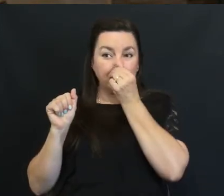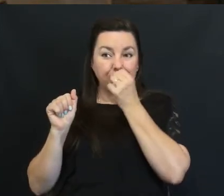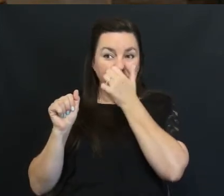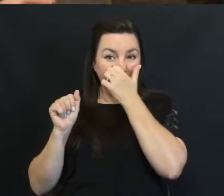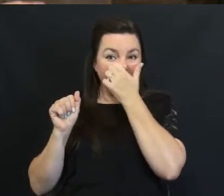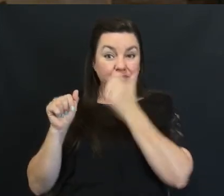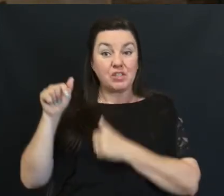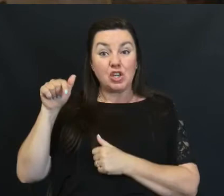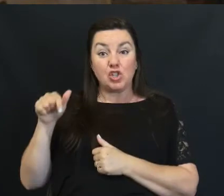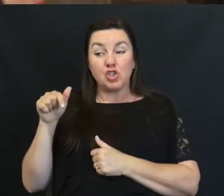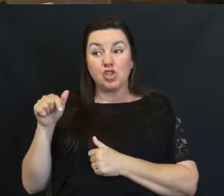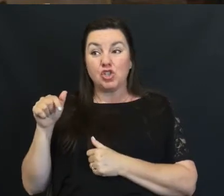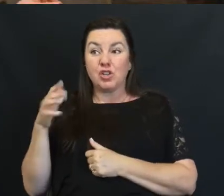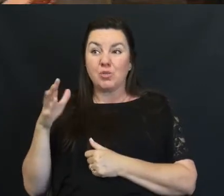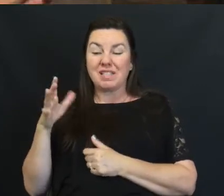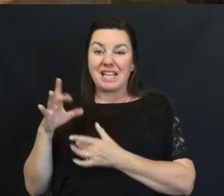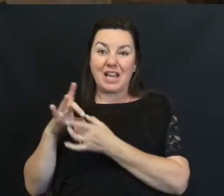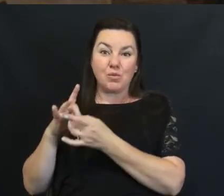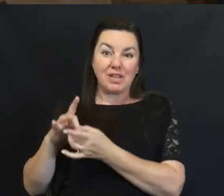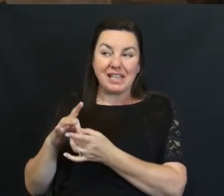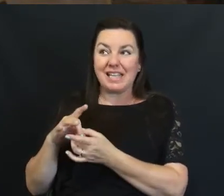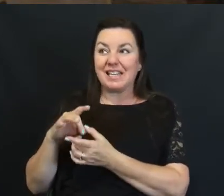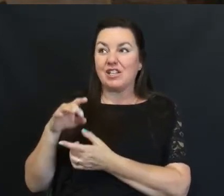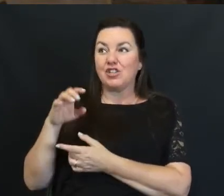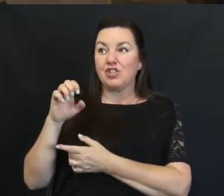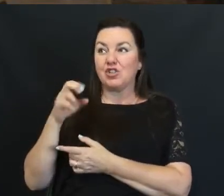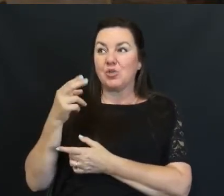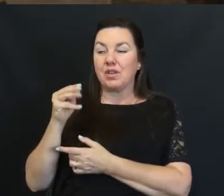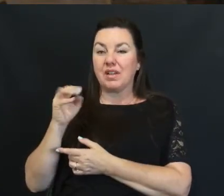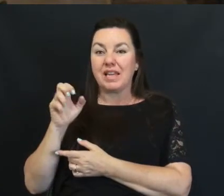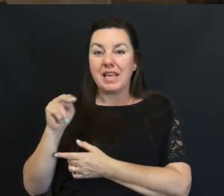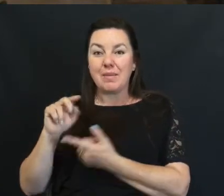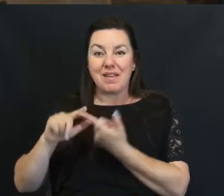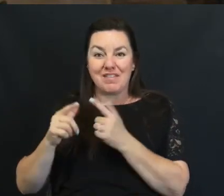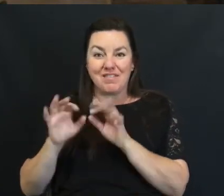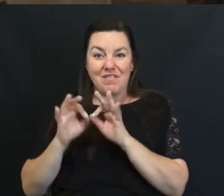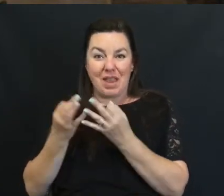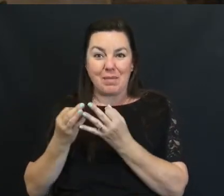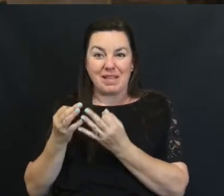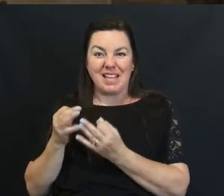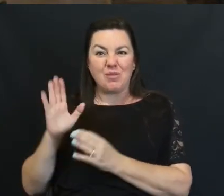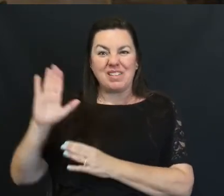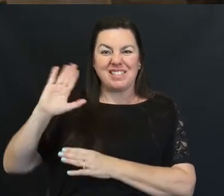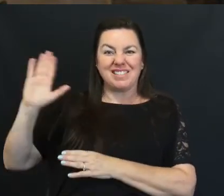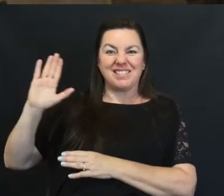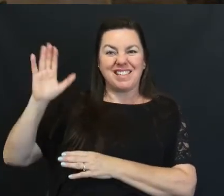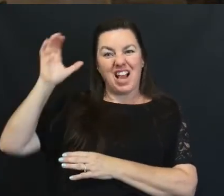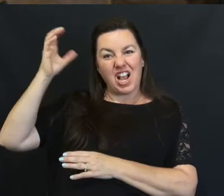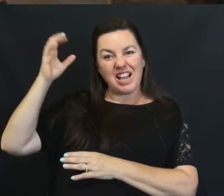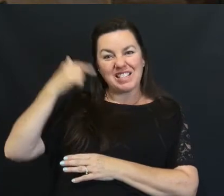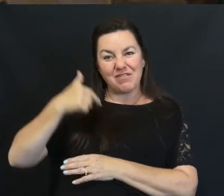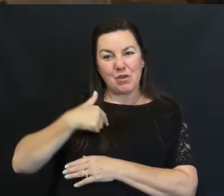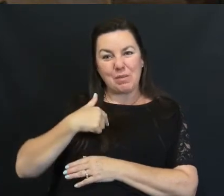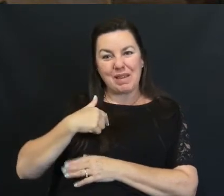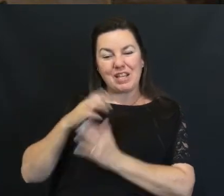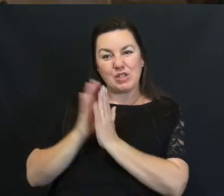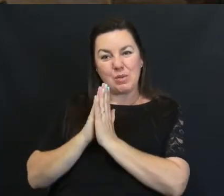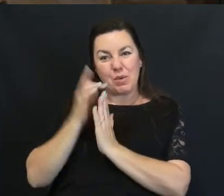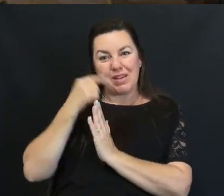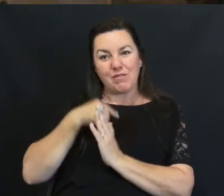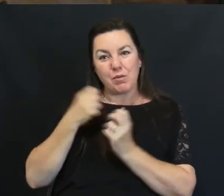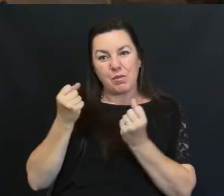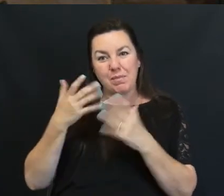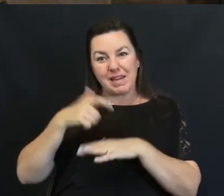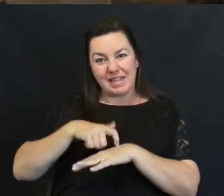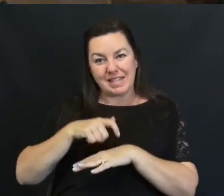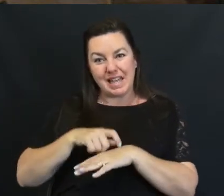related Kind of to an Even family But she went to Church here She was a cousin And she prayed For me Many times And